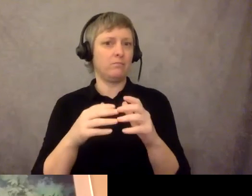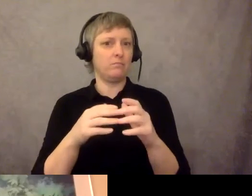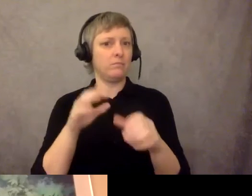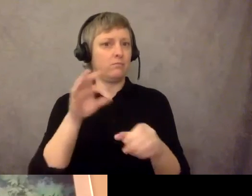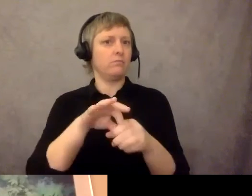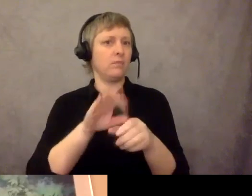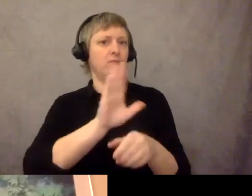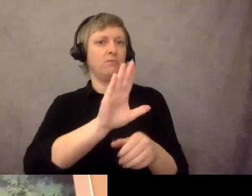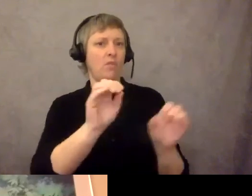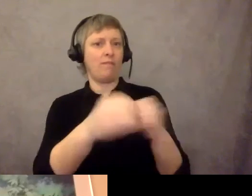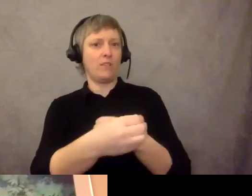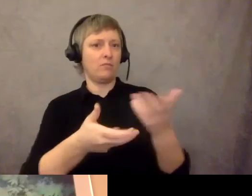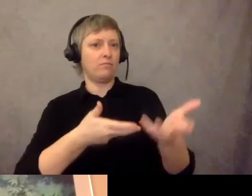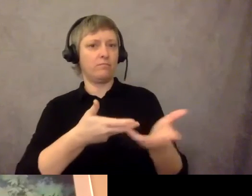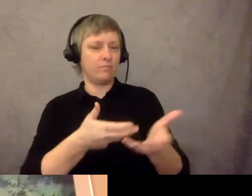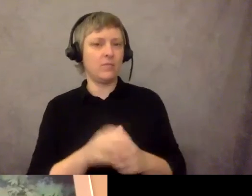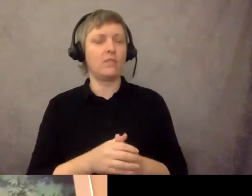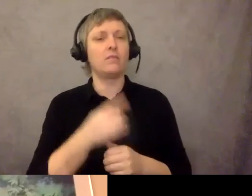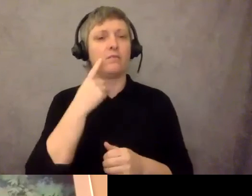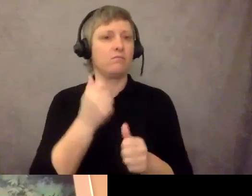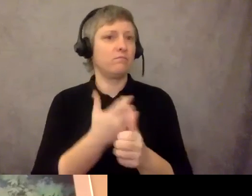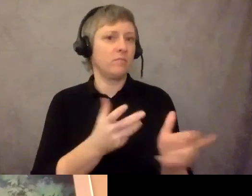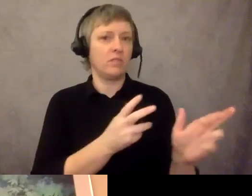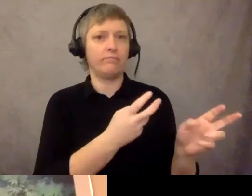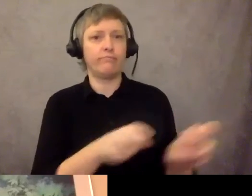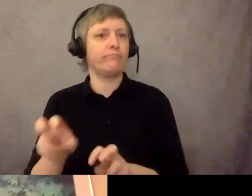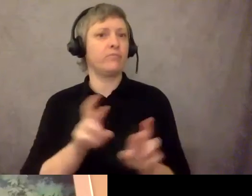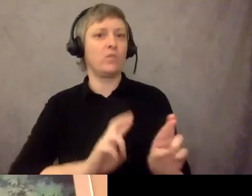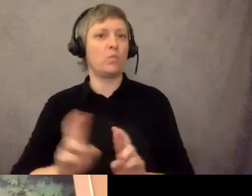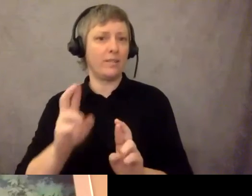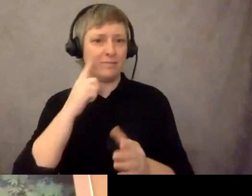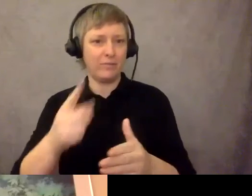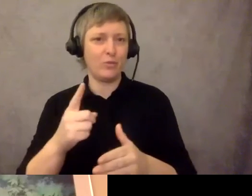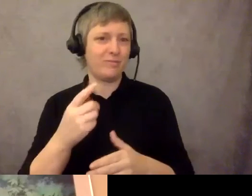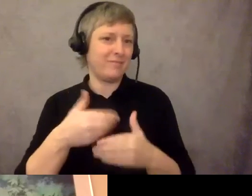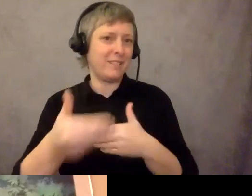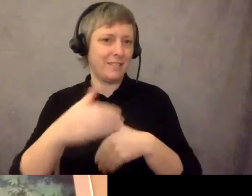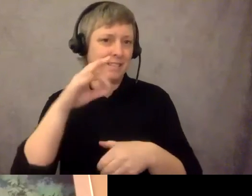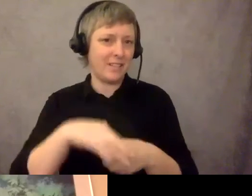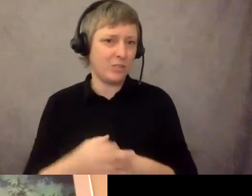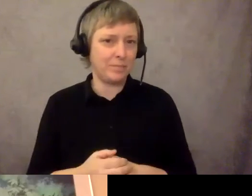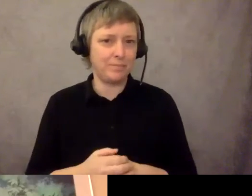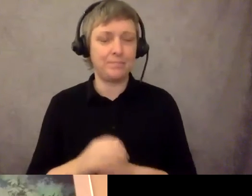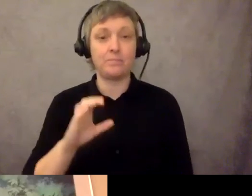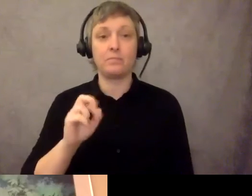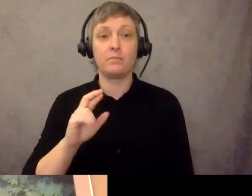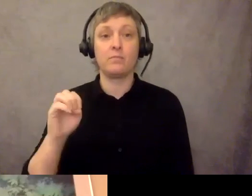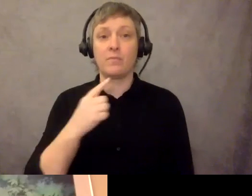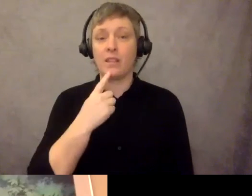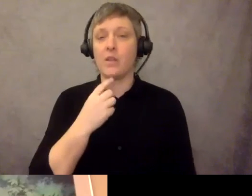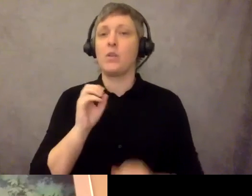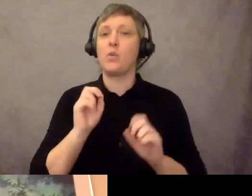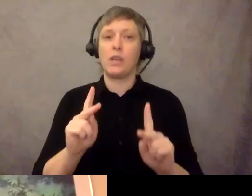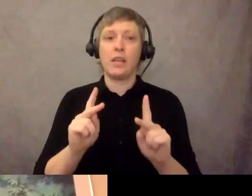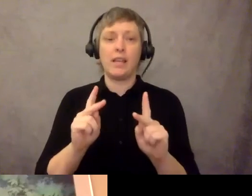Okay, thank you that um puts us just past 9pm we're hoping to have a little bit more